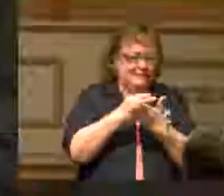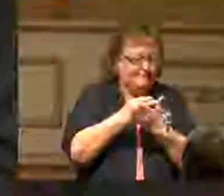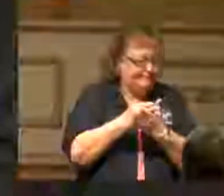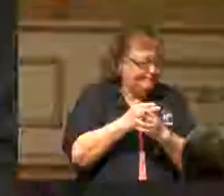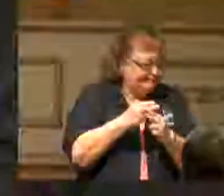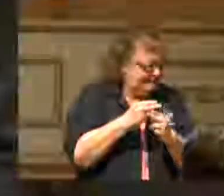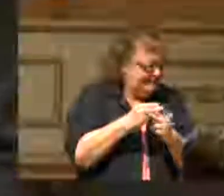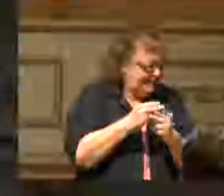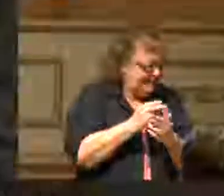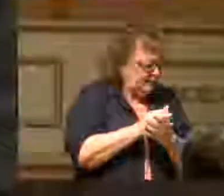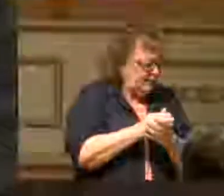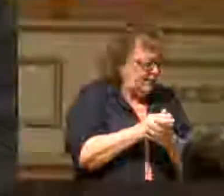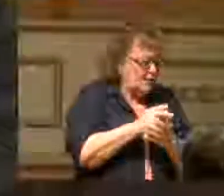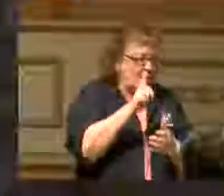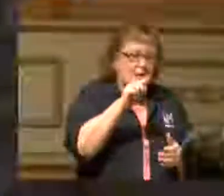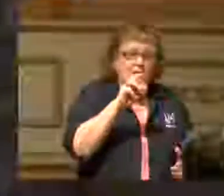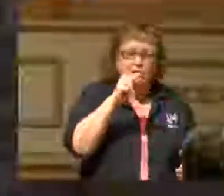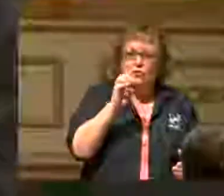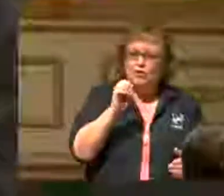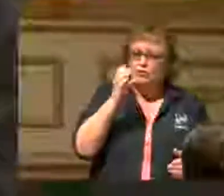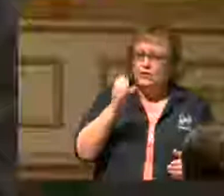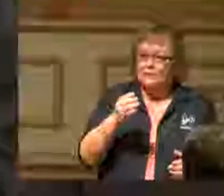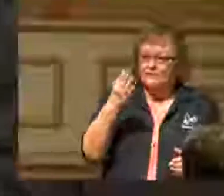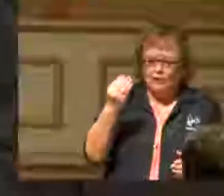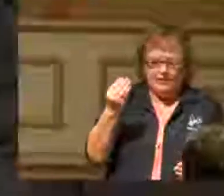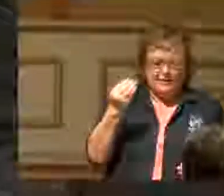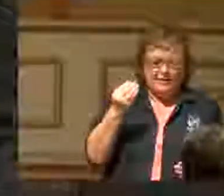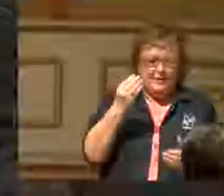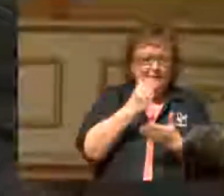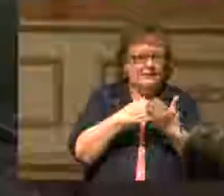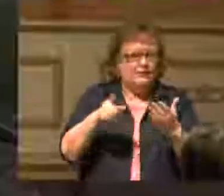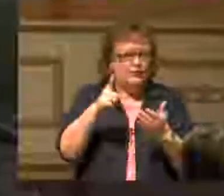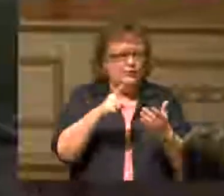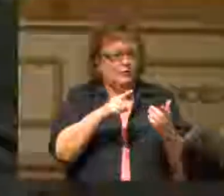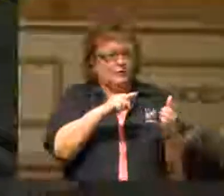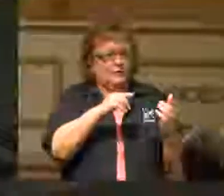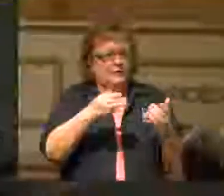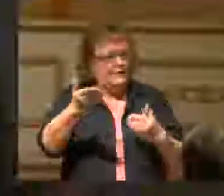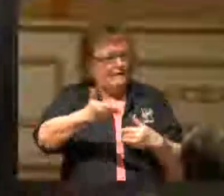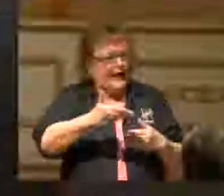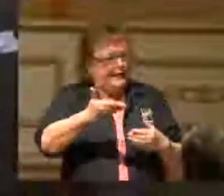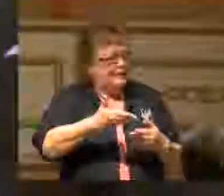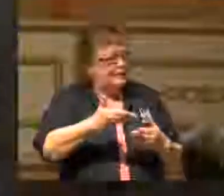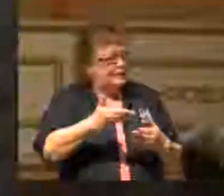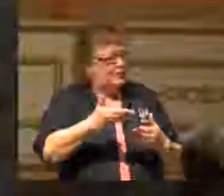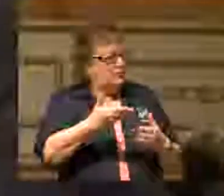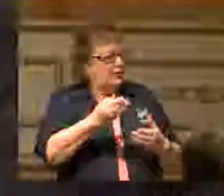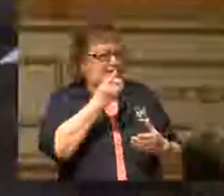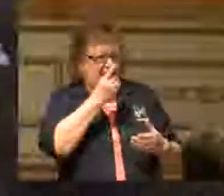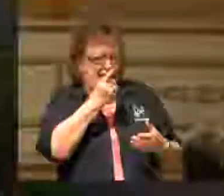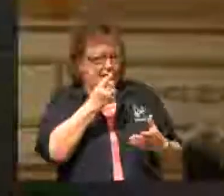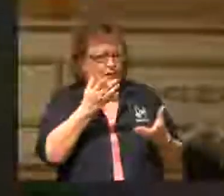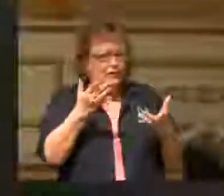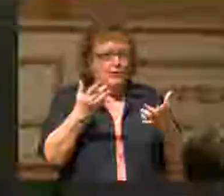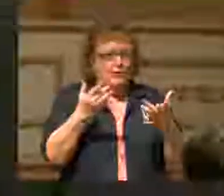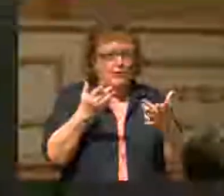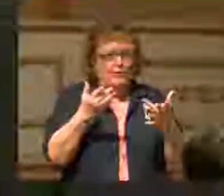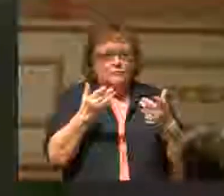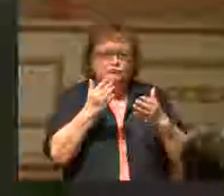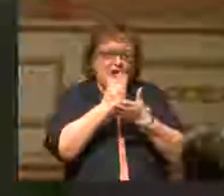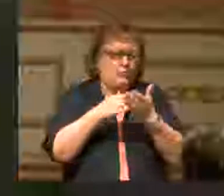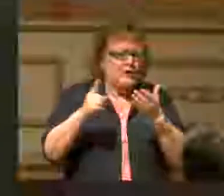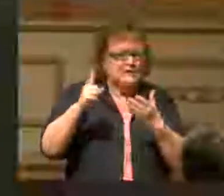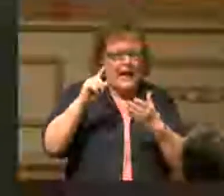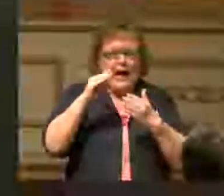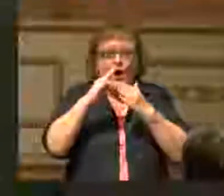Luke chapter 14, some of you have been invited to a dinner before someone's house or a church or something like that, and that's the